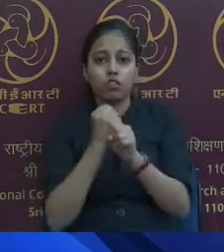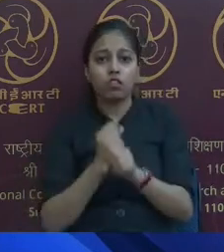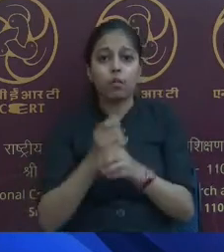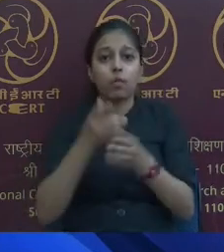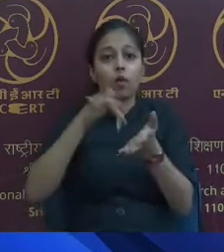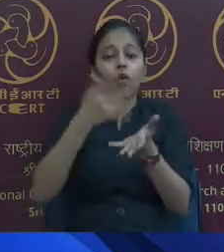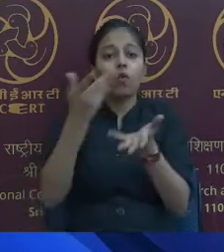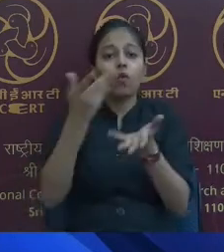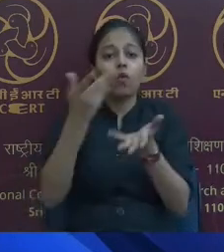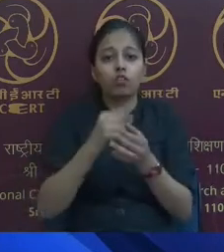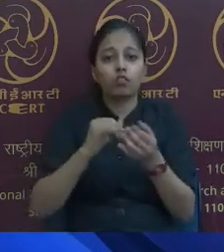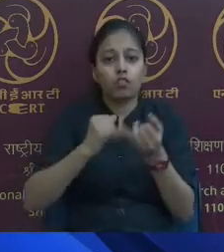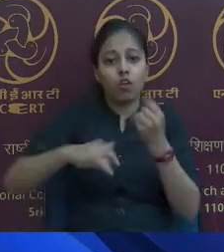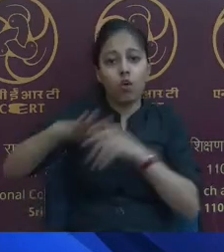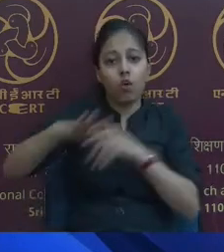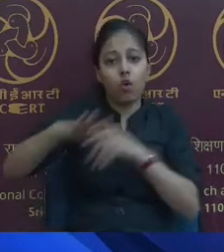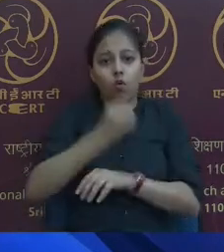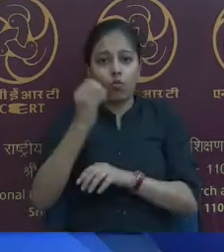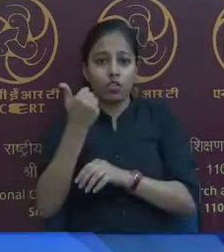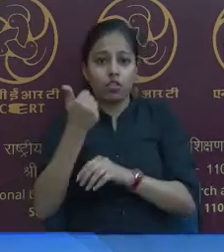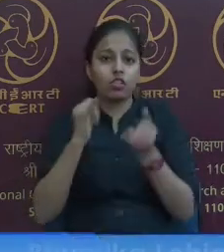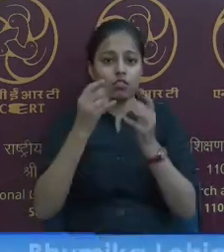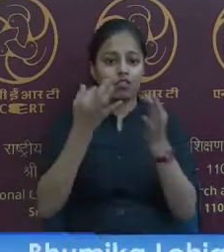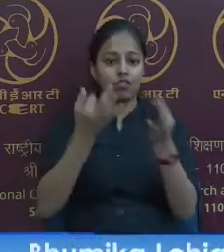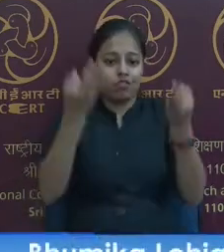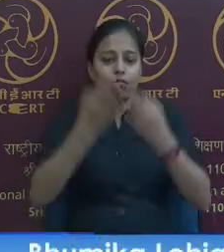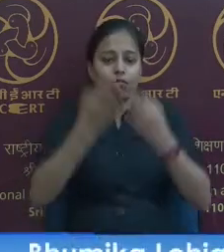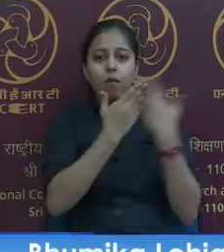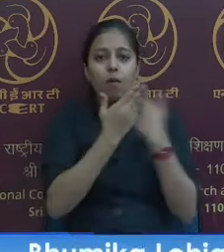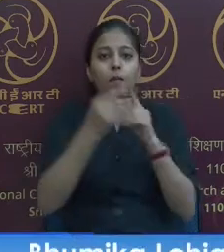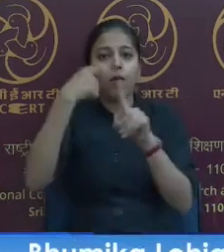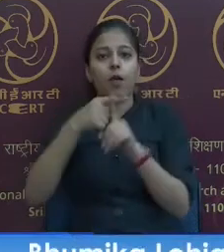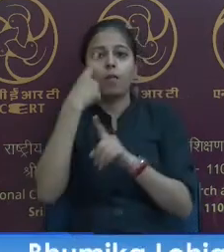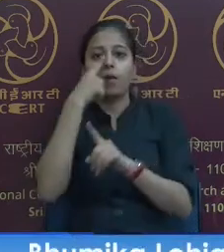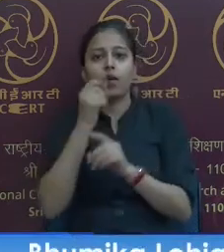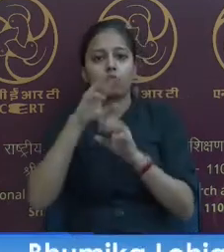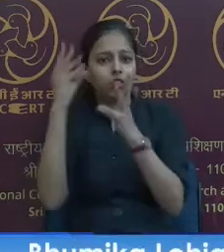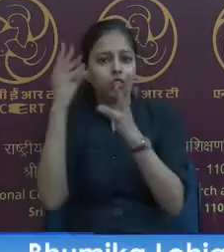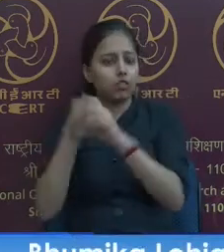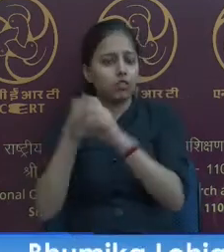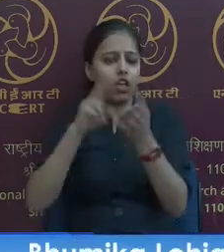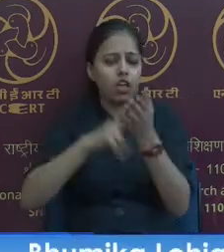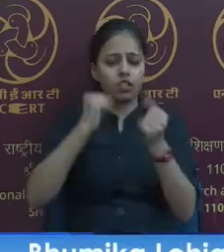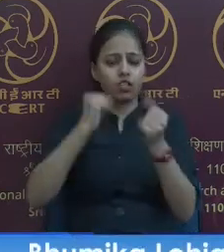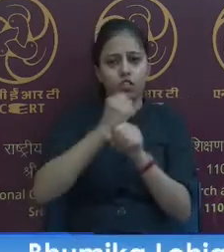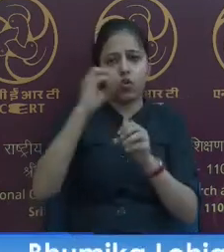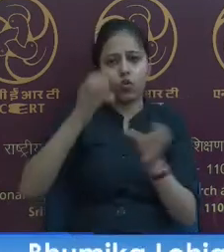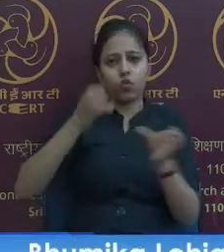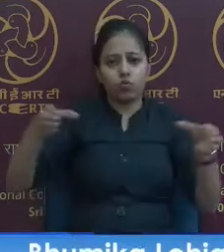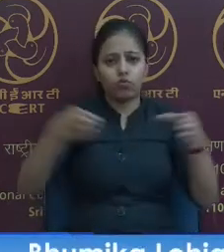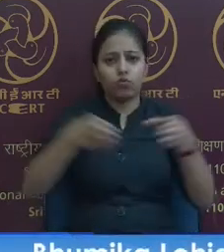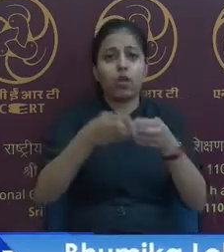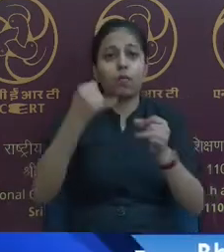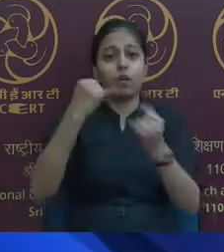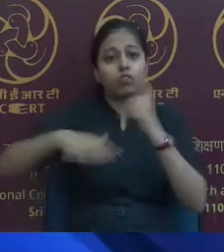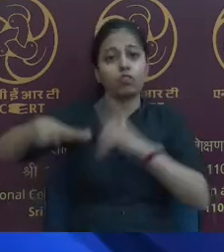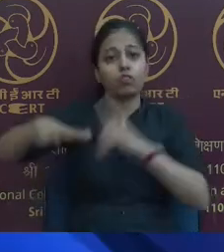officers, special educators, parents, NGO communities, and students in the audience.